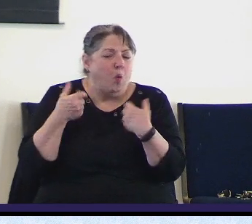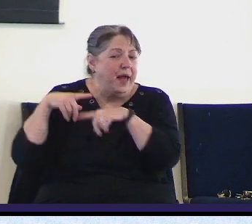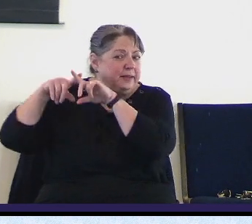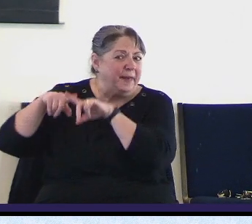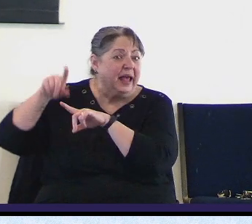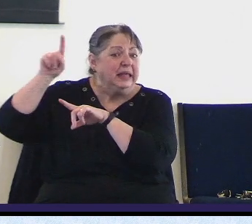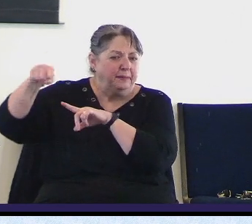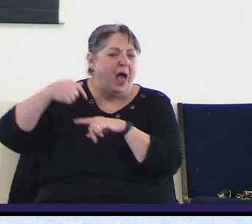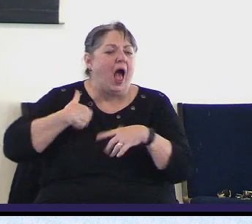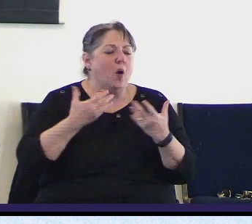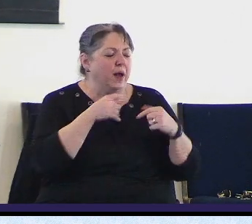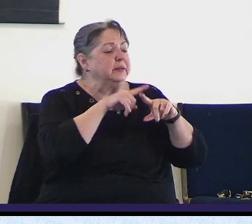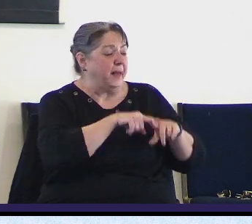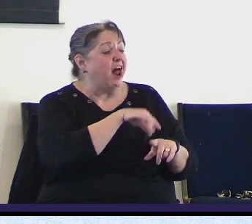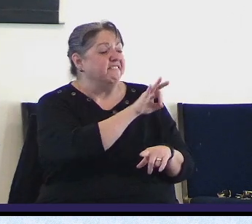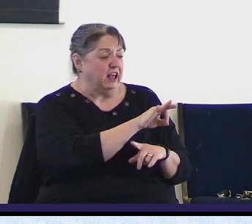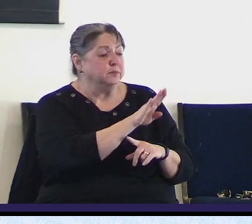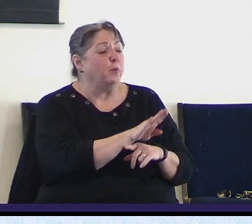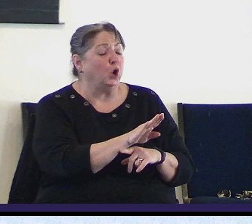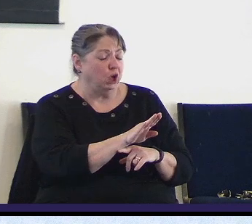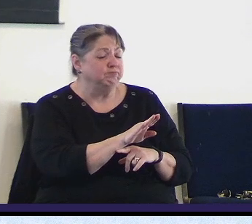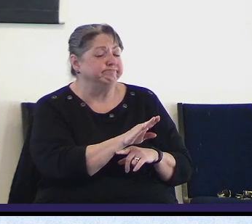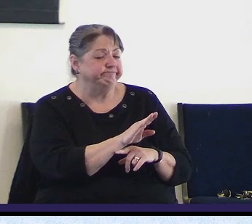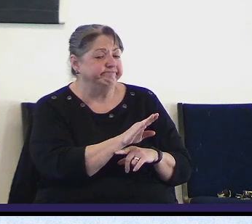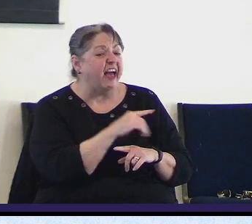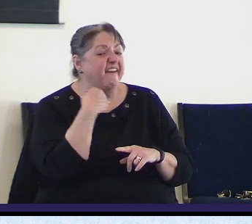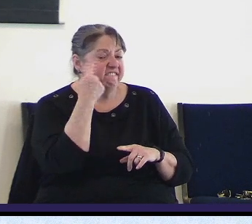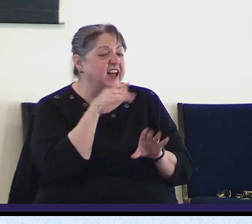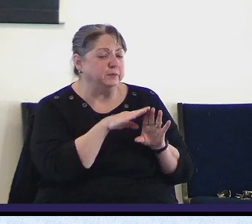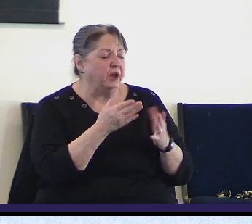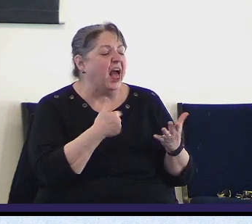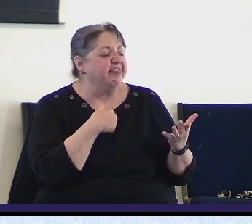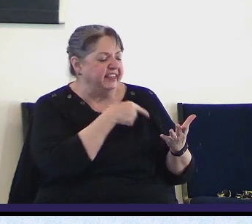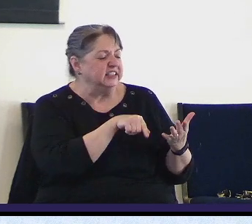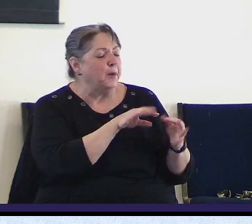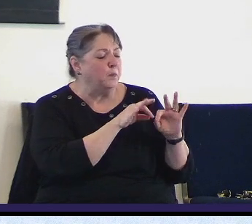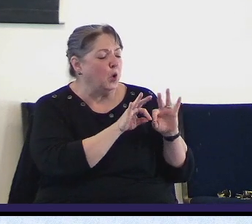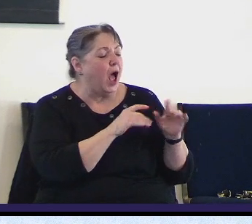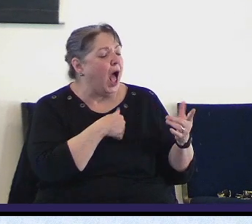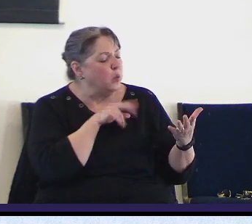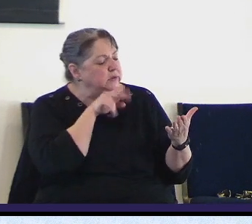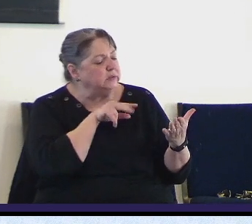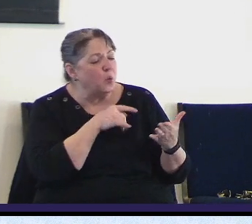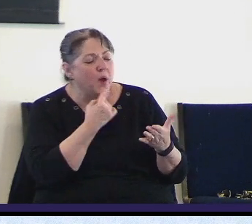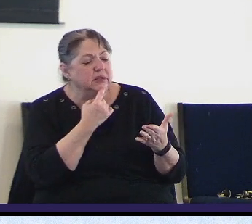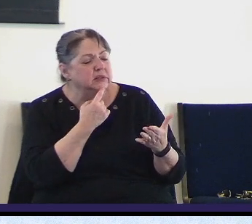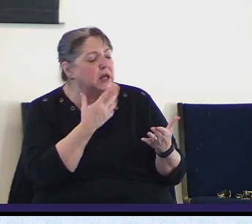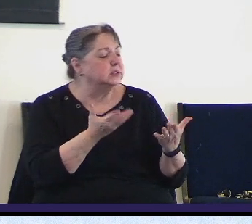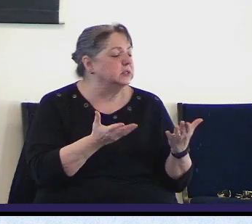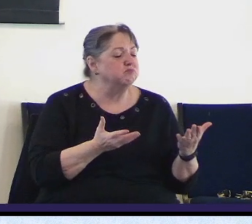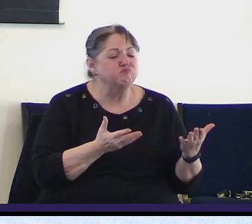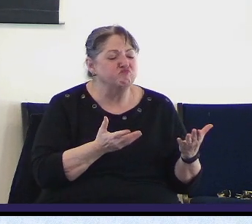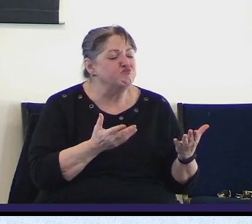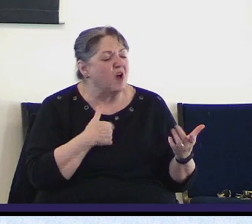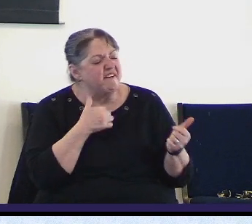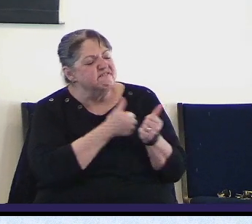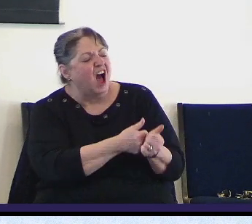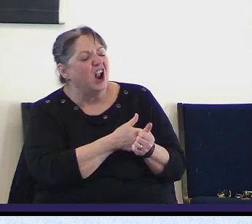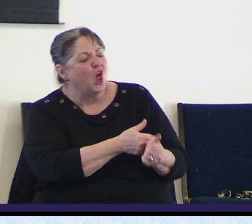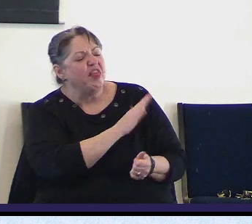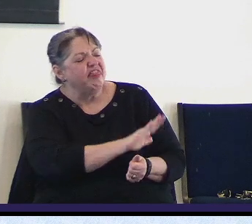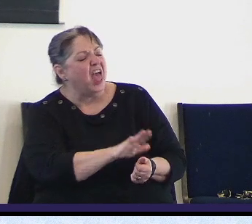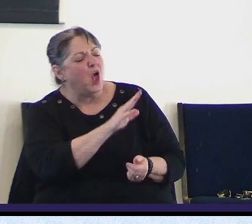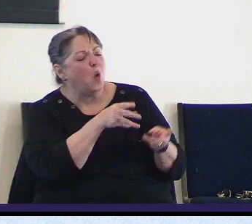that's what I'm going to believe that's what I'm going to live like that's what I'm going to allow to govern my mind and my